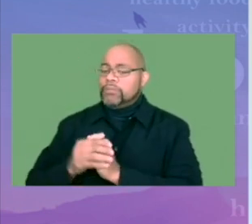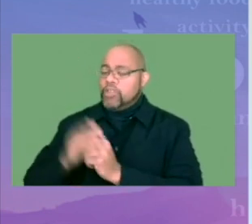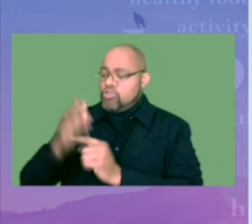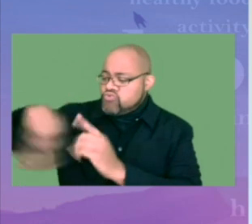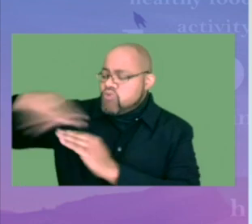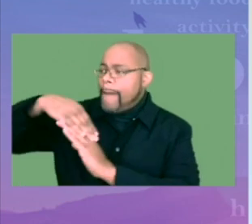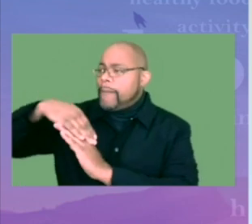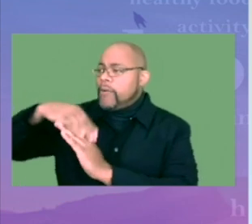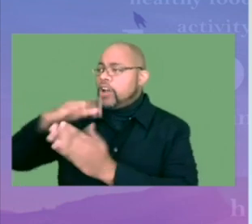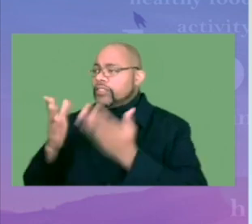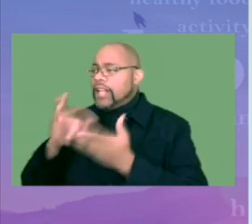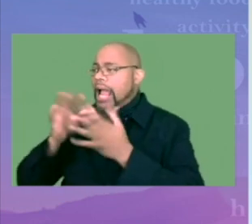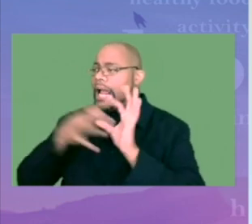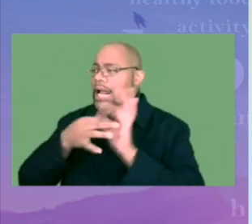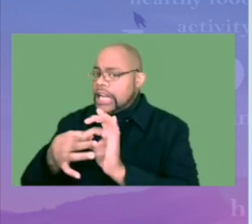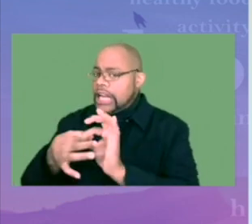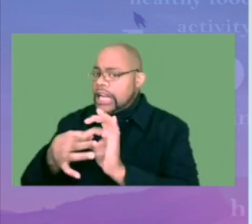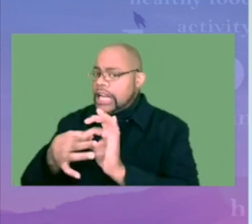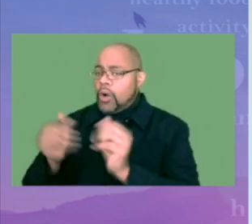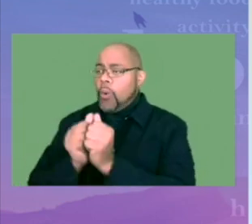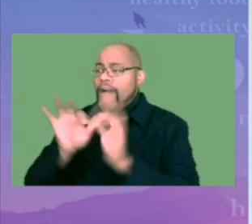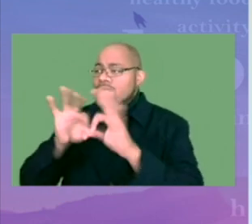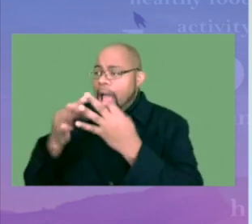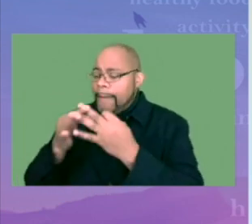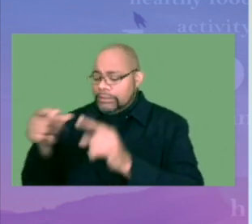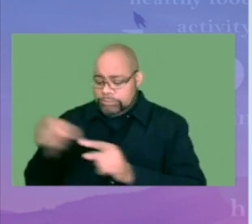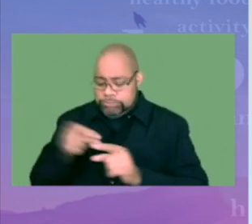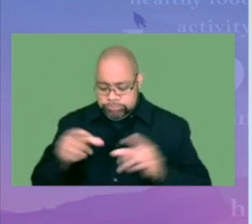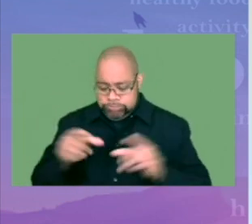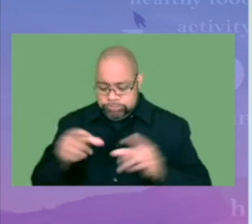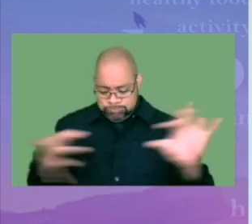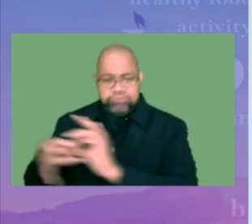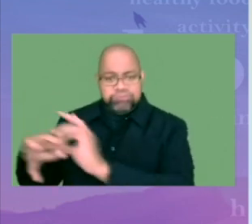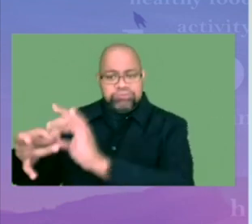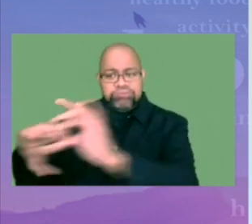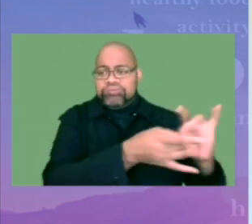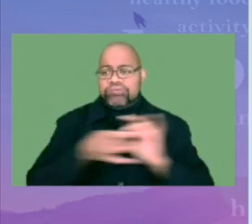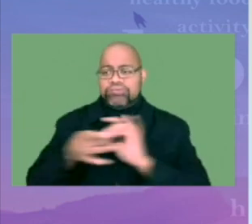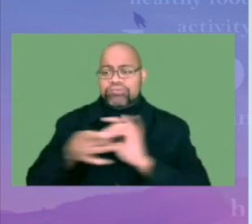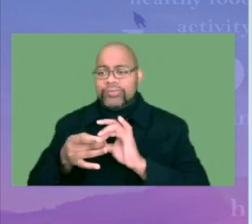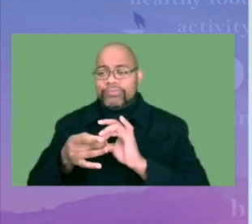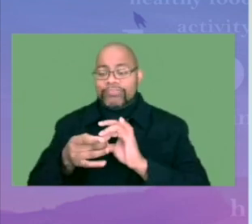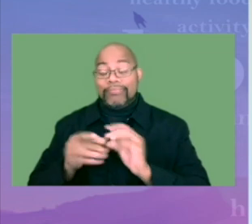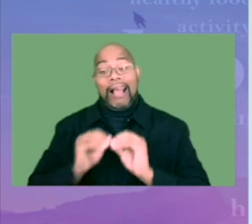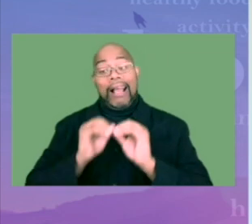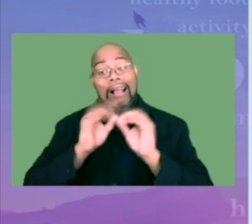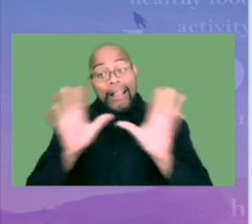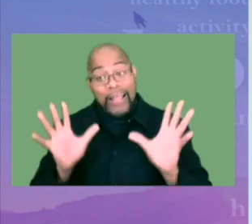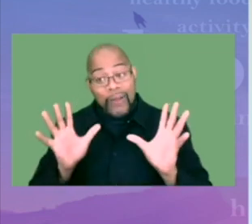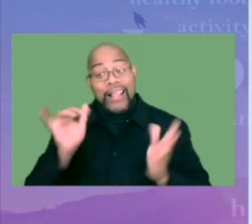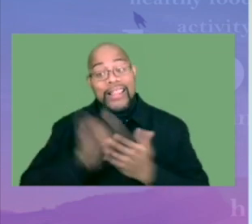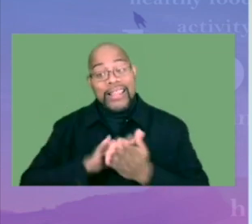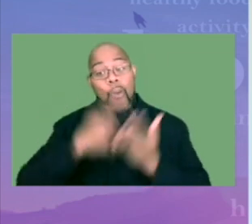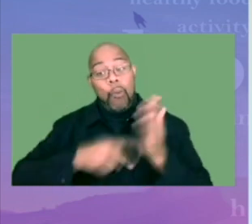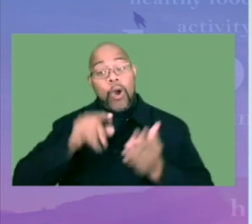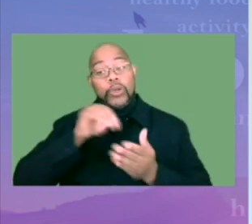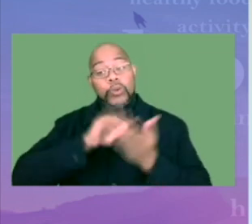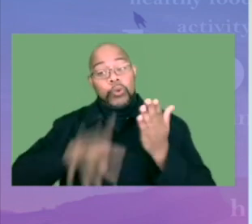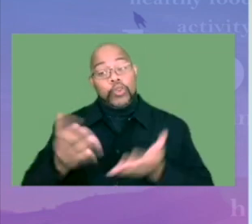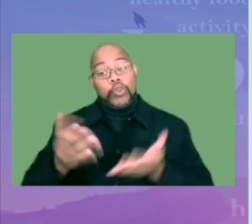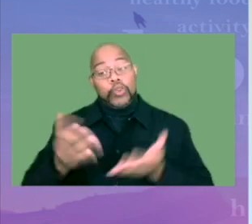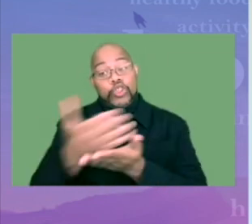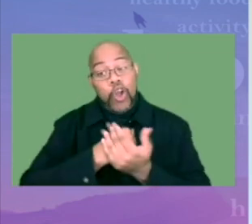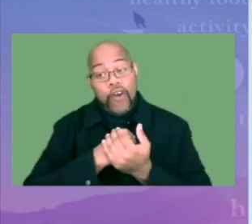relationships, wraparound services, and connections with families and community. Clearly,